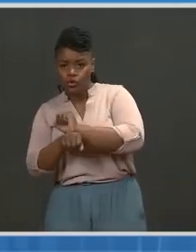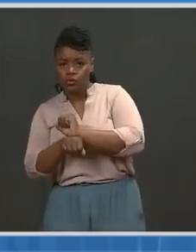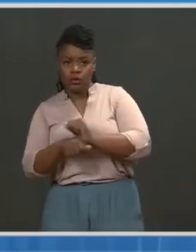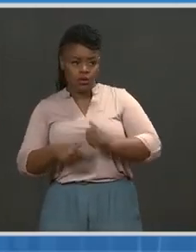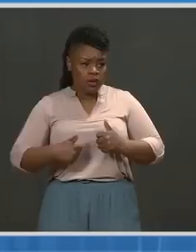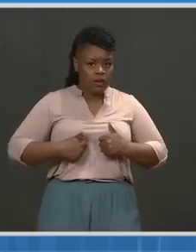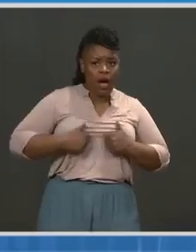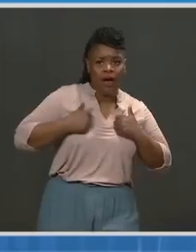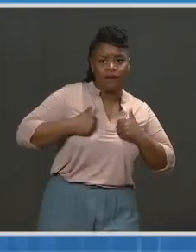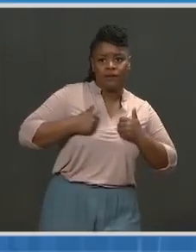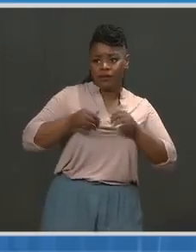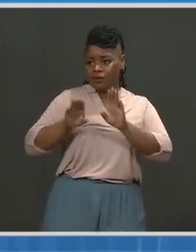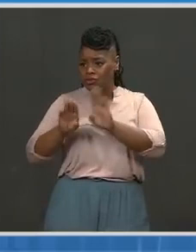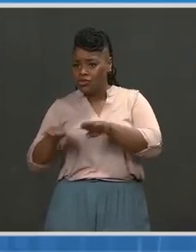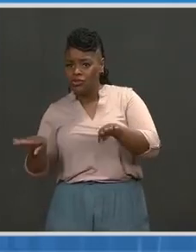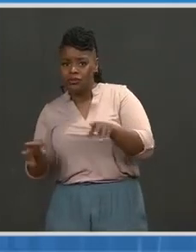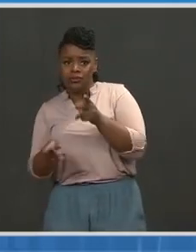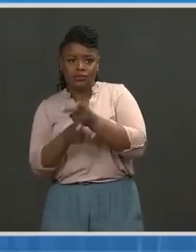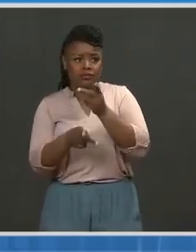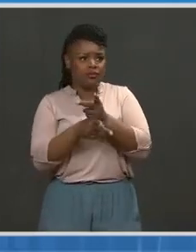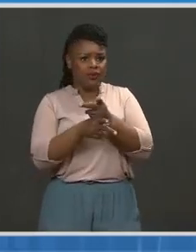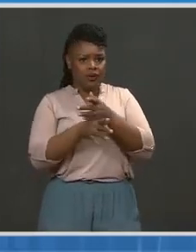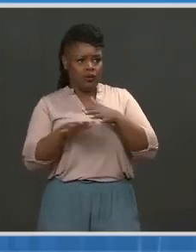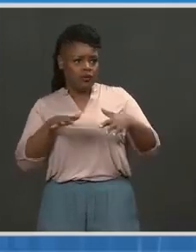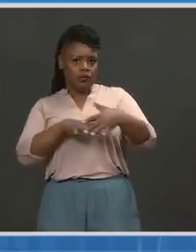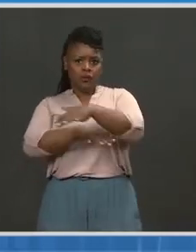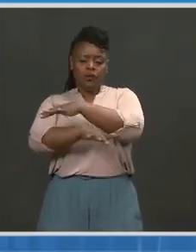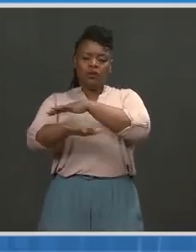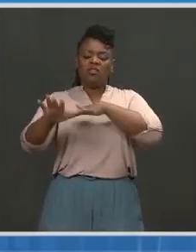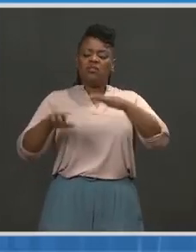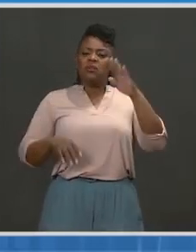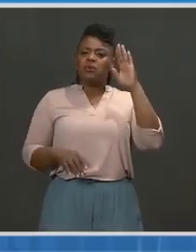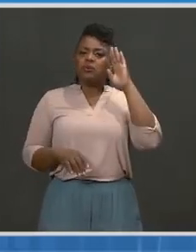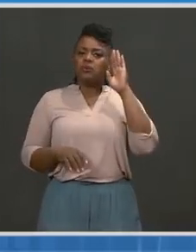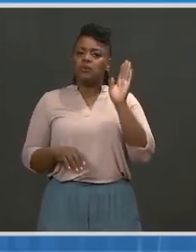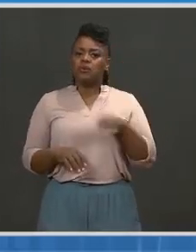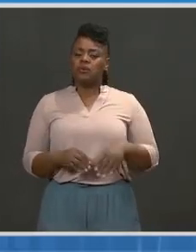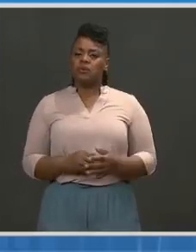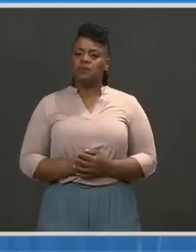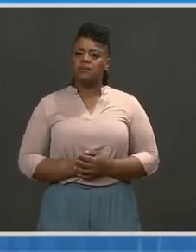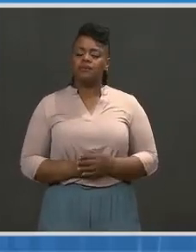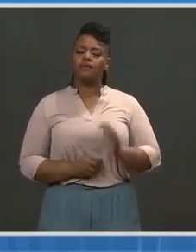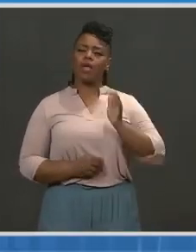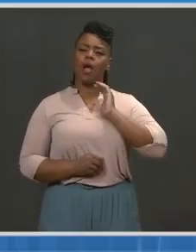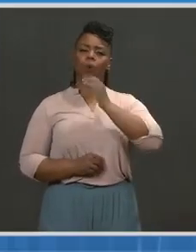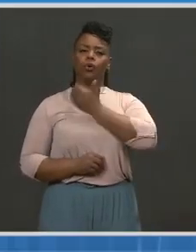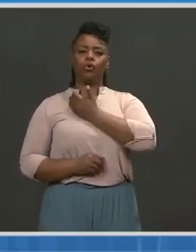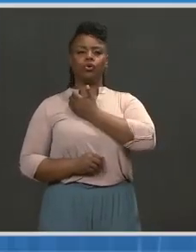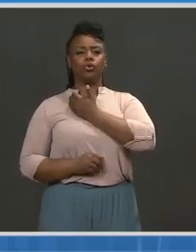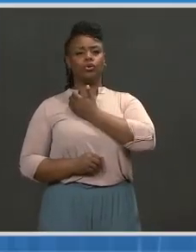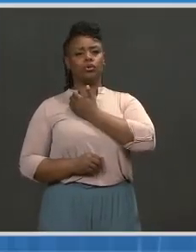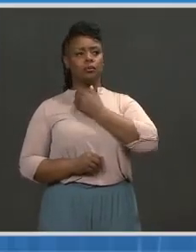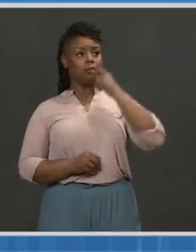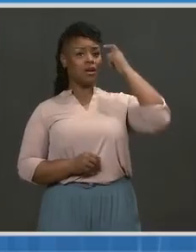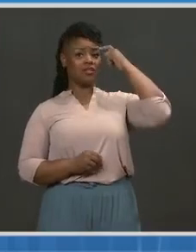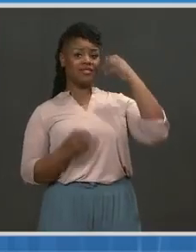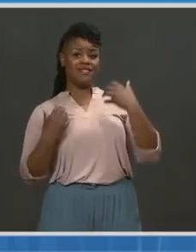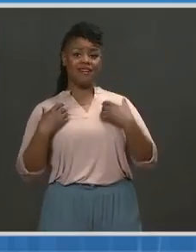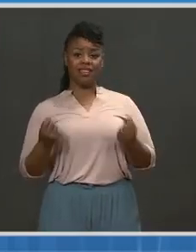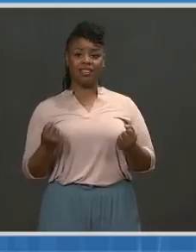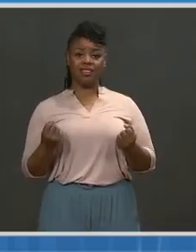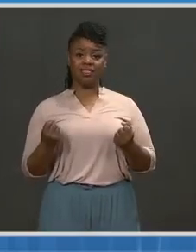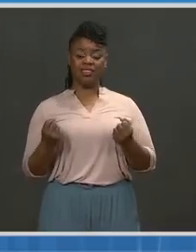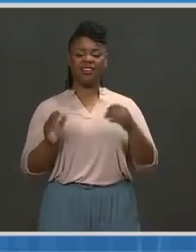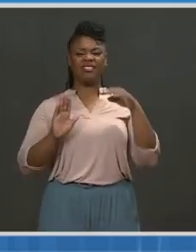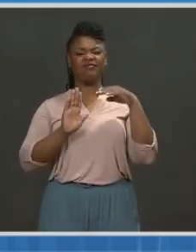child care, and virtual learning. Numerous studies have found that the pandemic has had a profound effect on our mental well